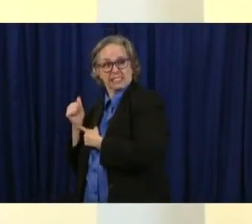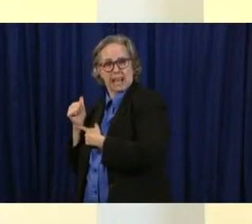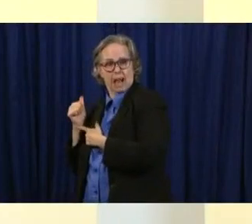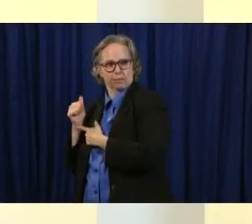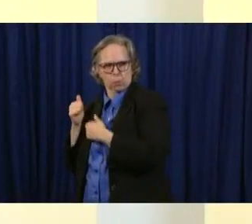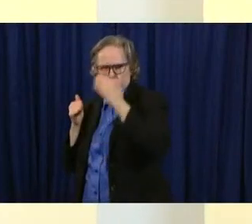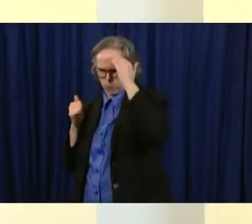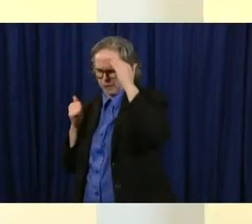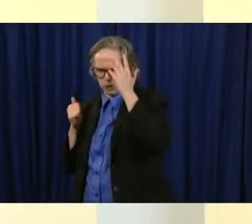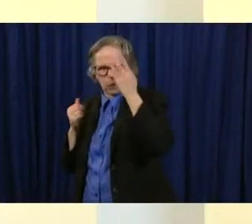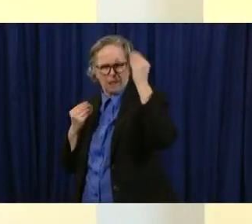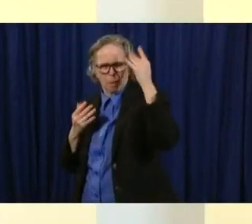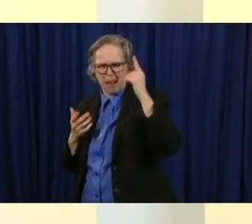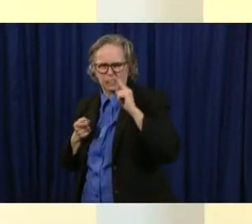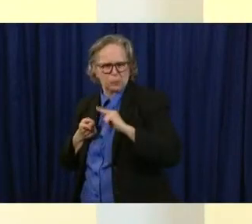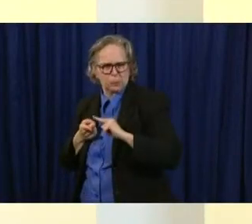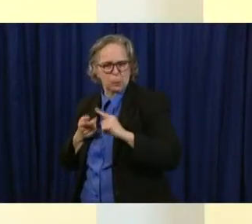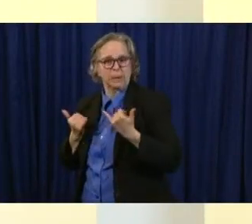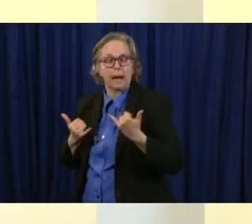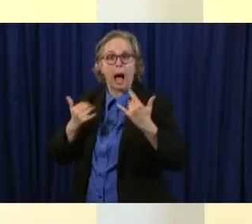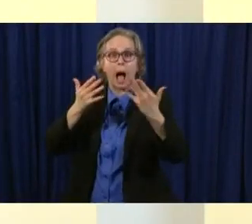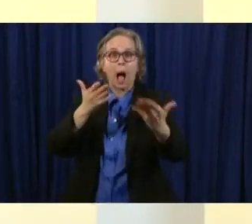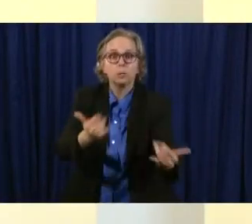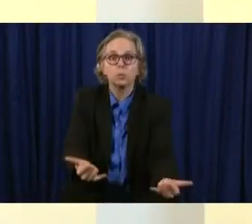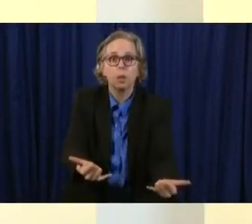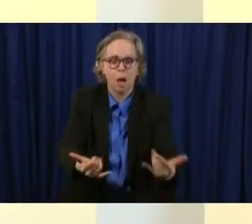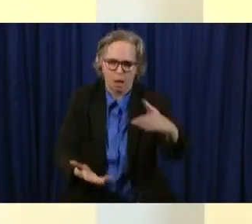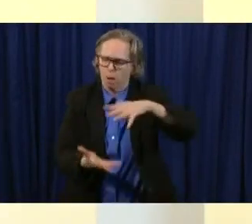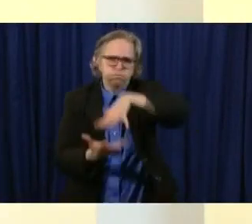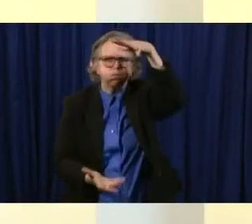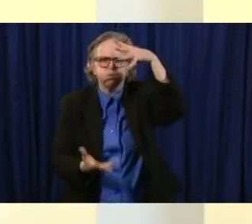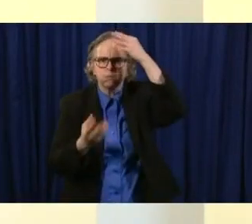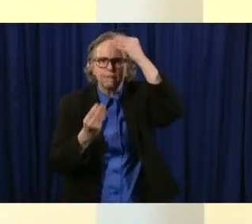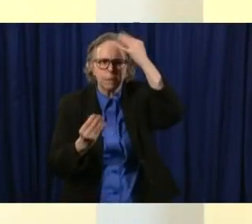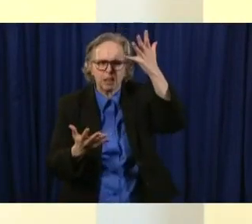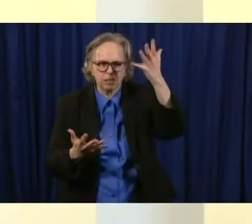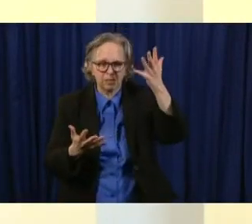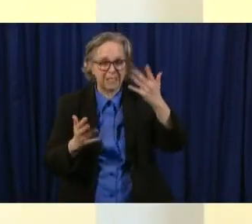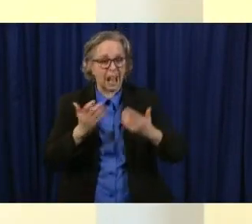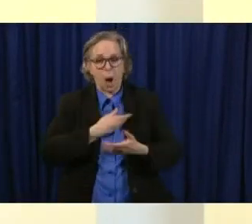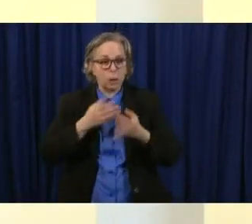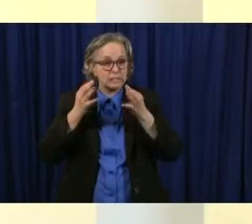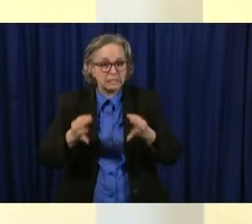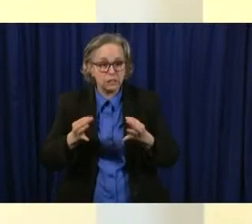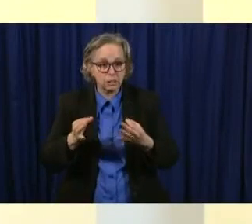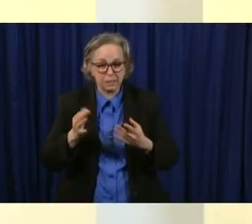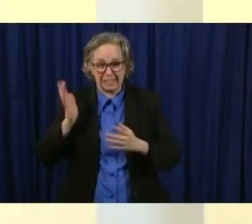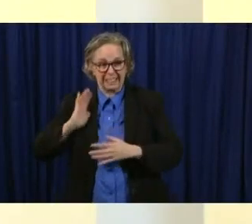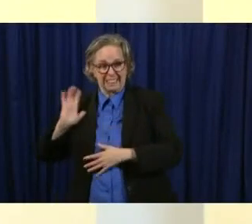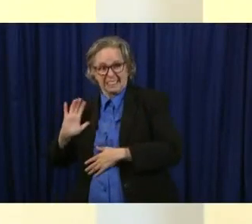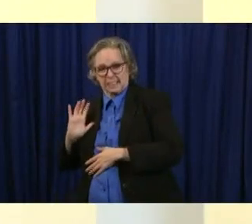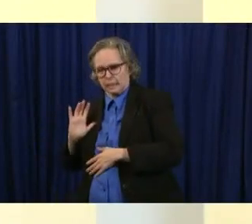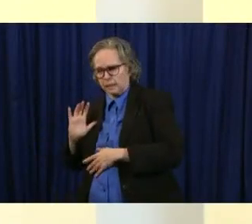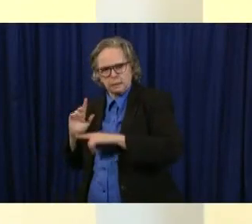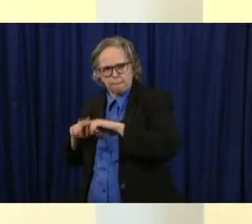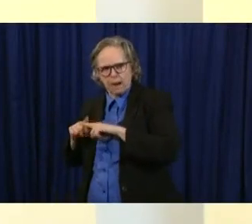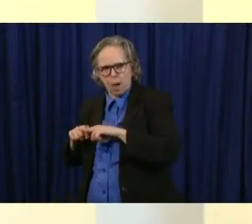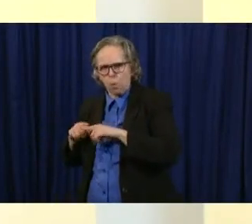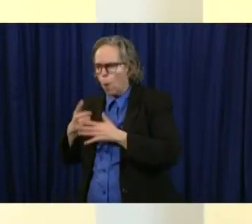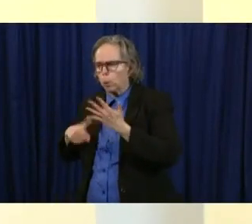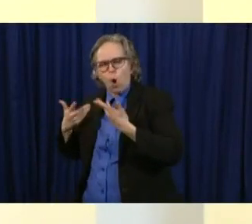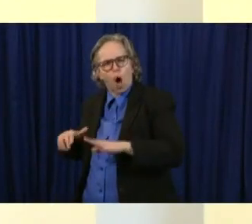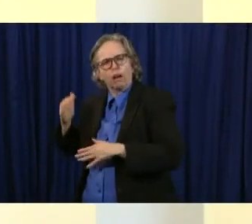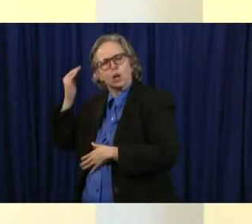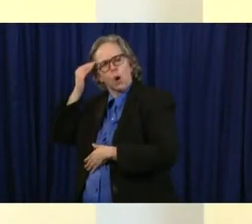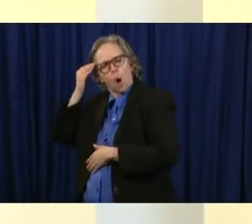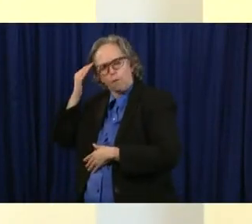in each time we say something or make a decision is in the context of that date. So let me tell you what we know now about